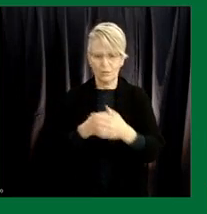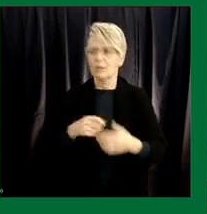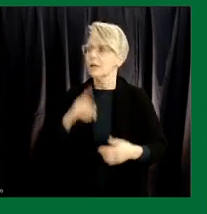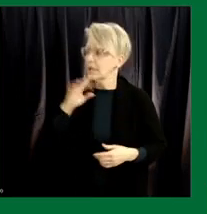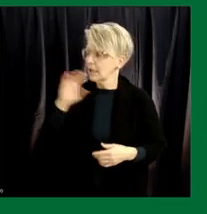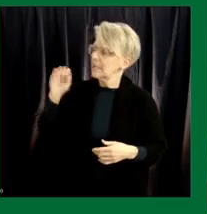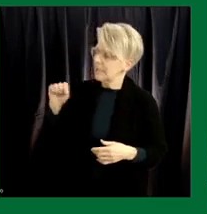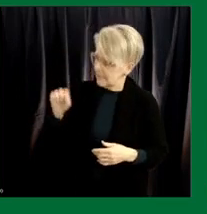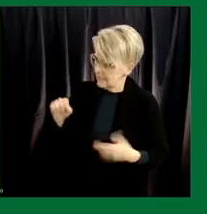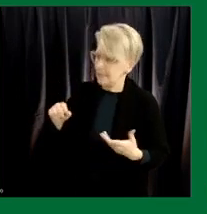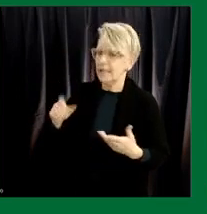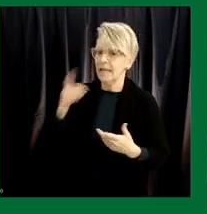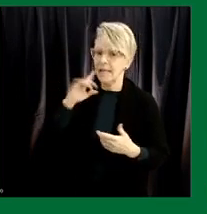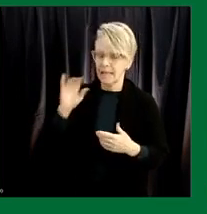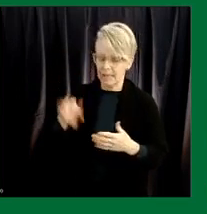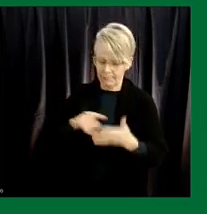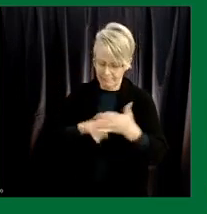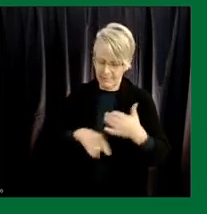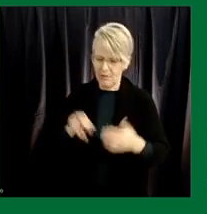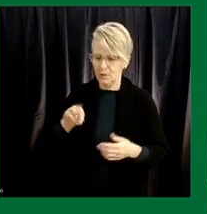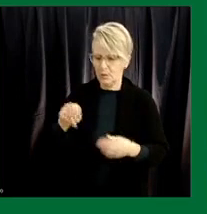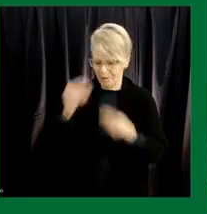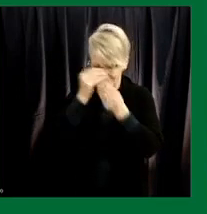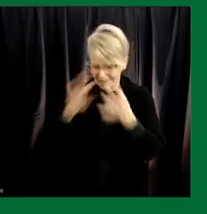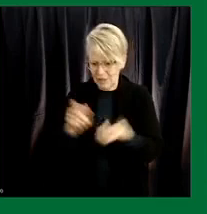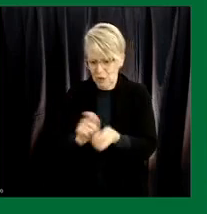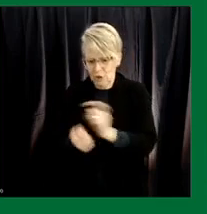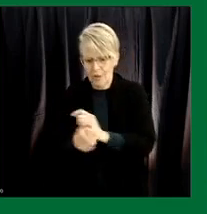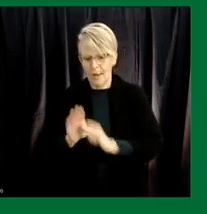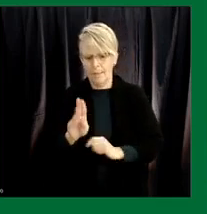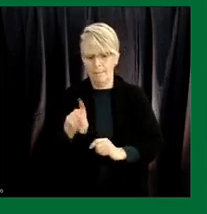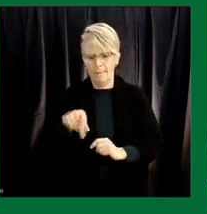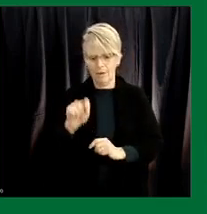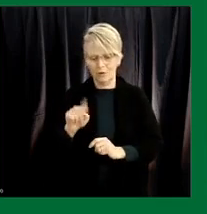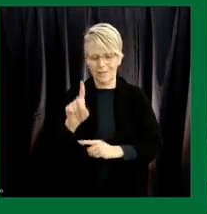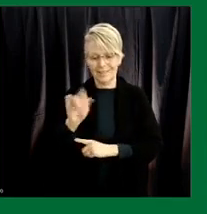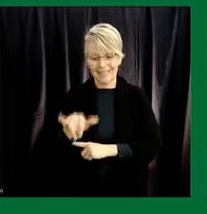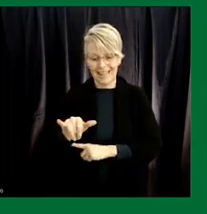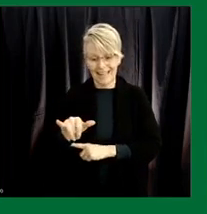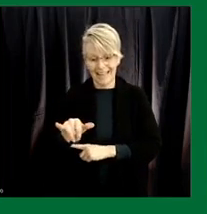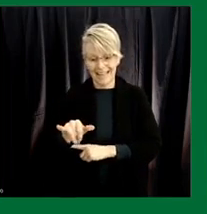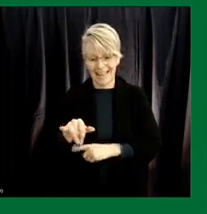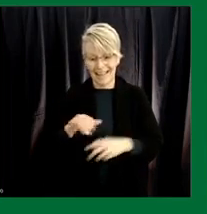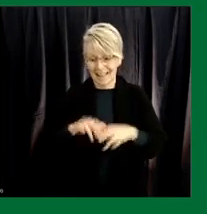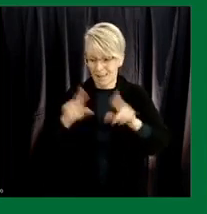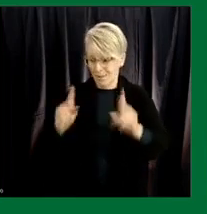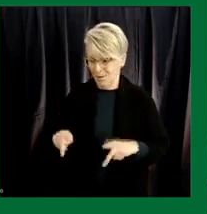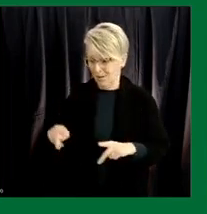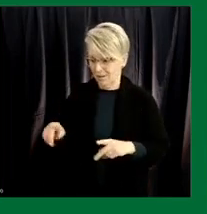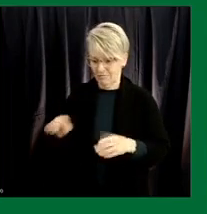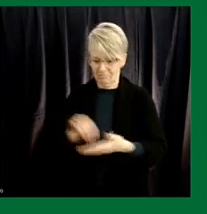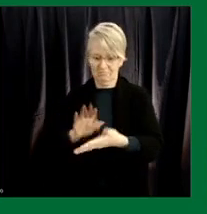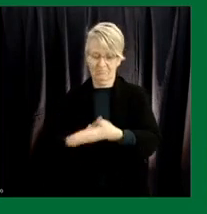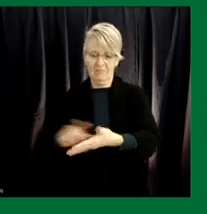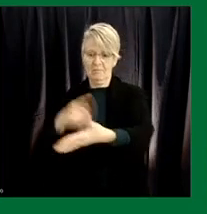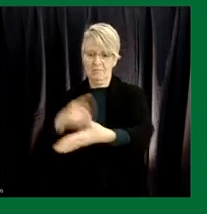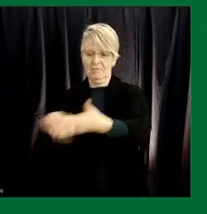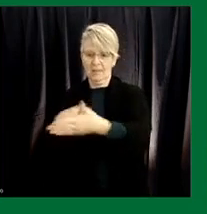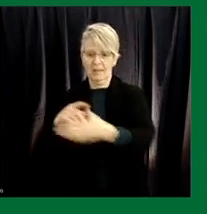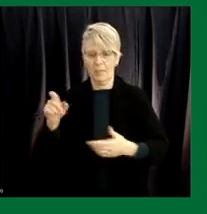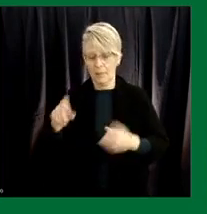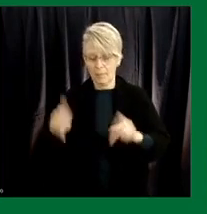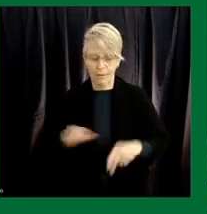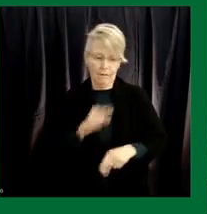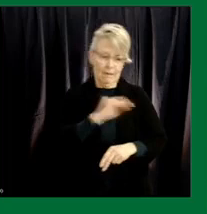critic has put out a news release uh with respect to changing the budget day and you know the critic could have just as easily reached out to the mla uh for humboldt who